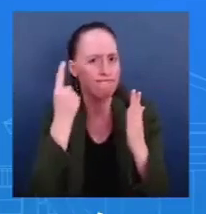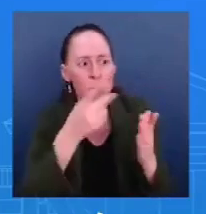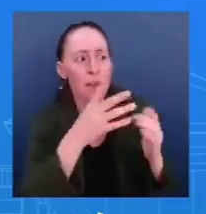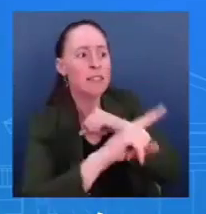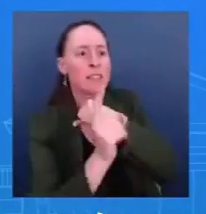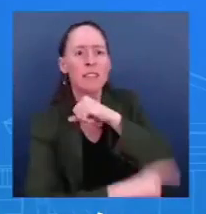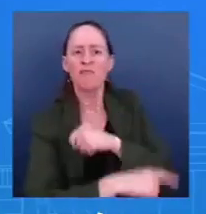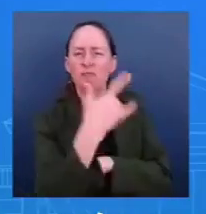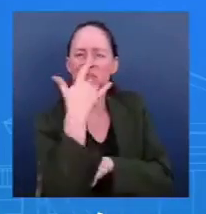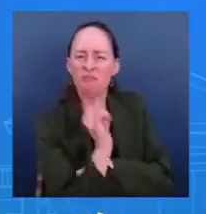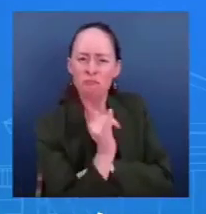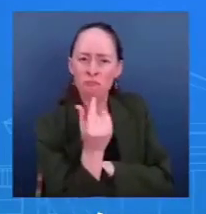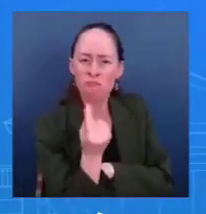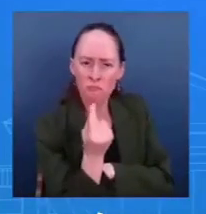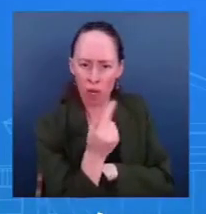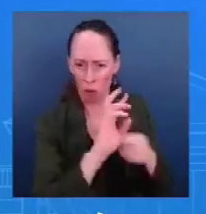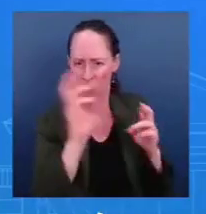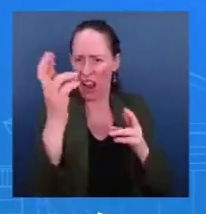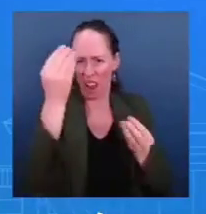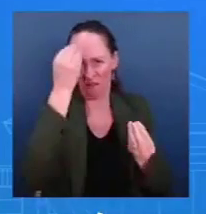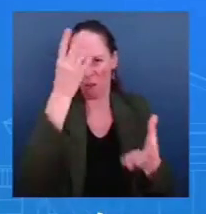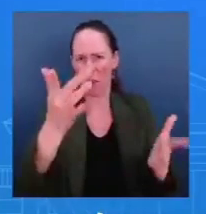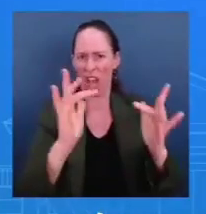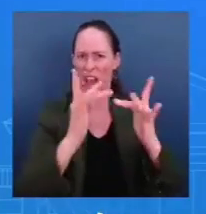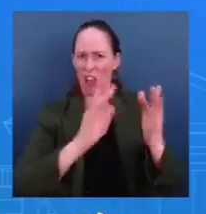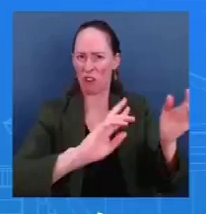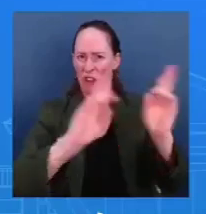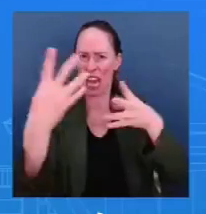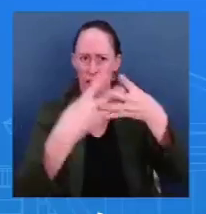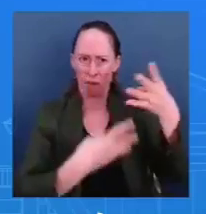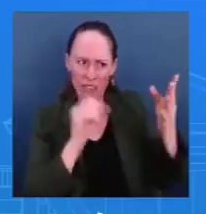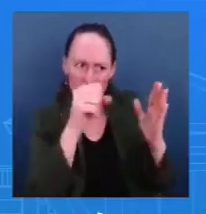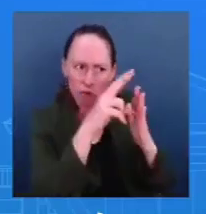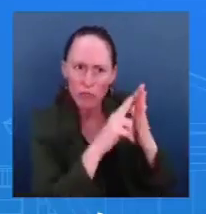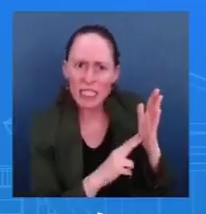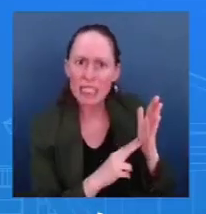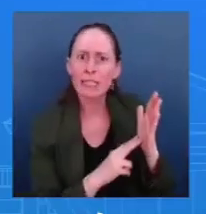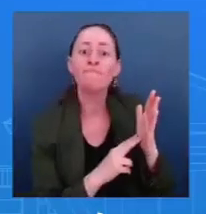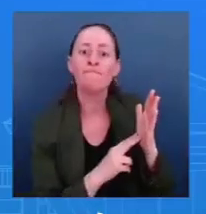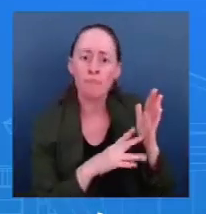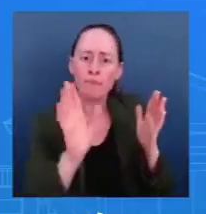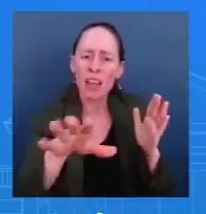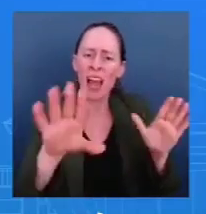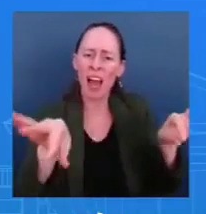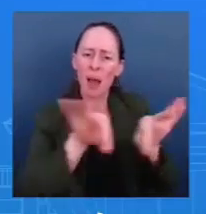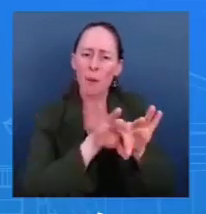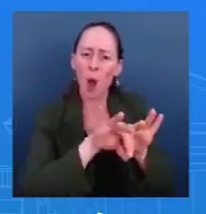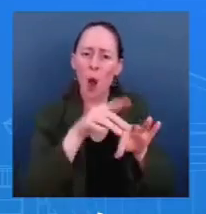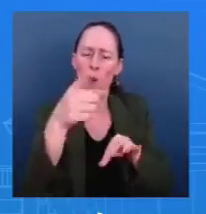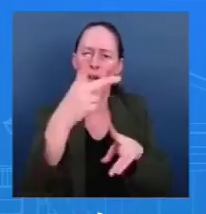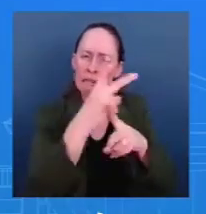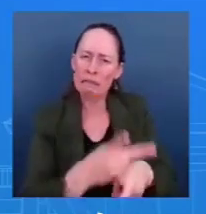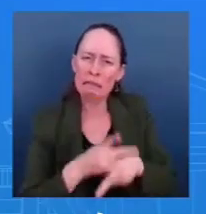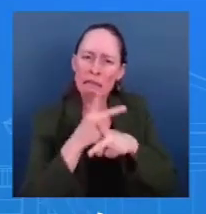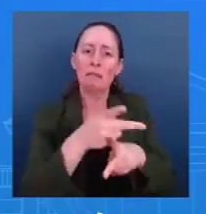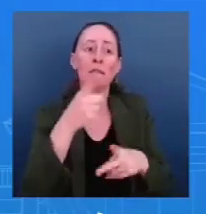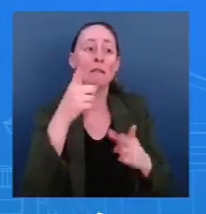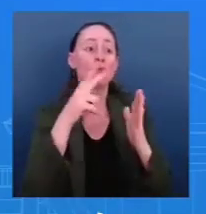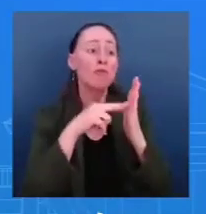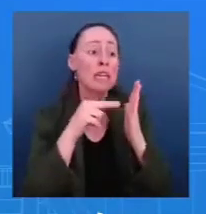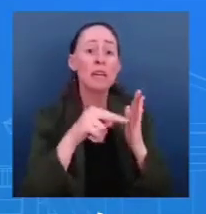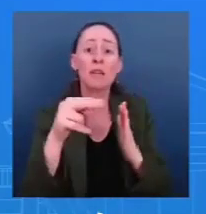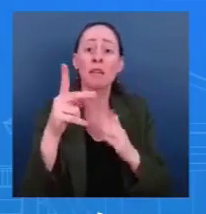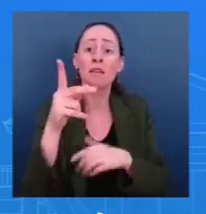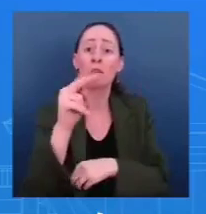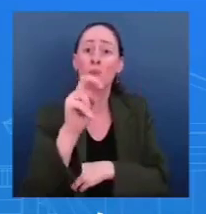you. Likewise, please take time to consider how you get your news and information. It can be difficult, of course, to be absolutely certain of its authenticity, especially